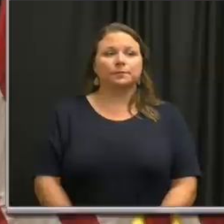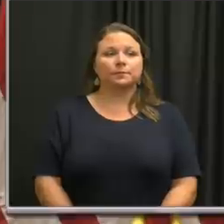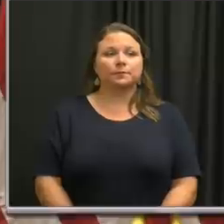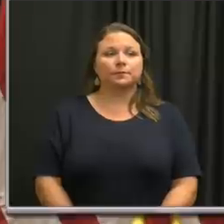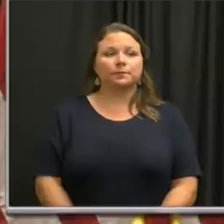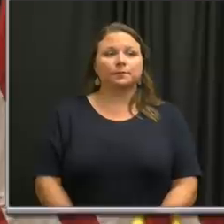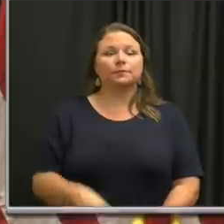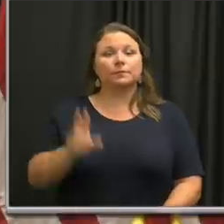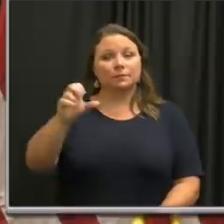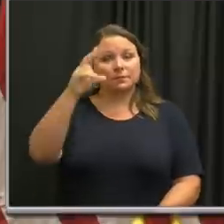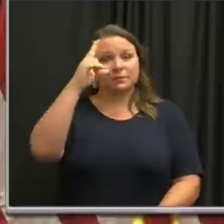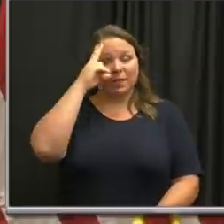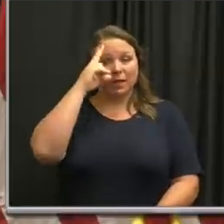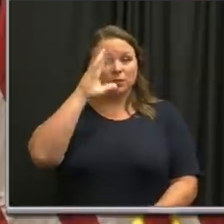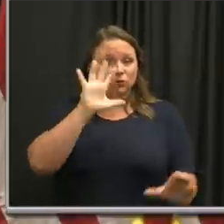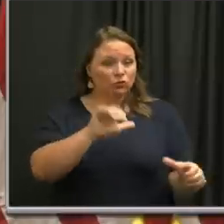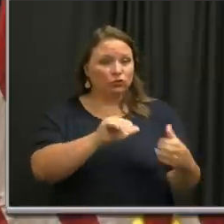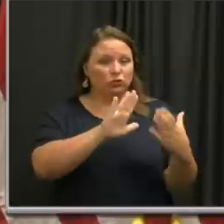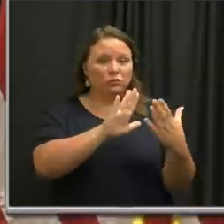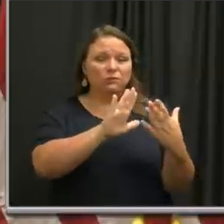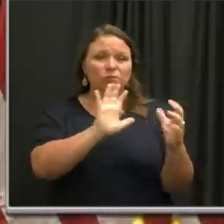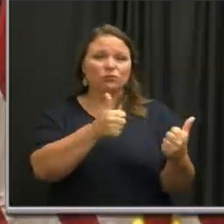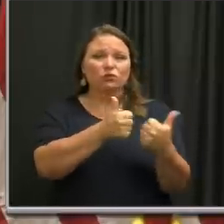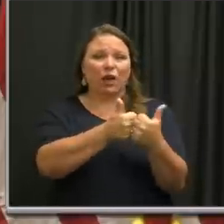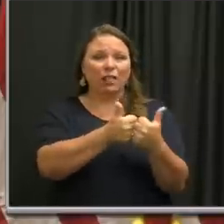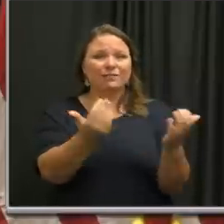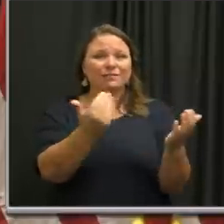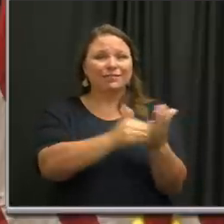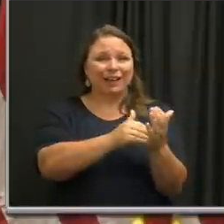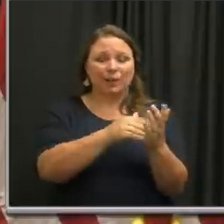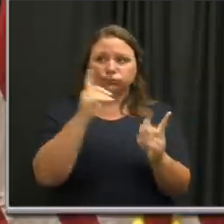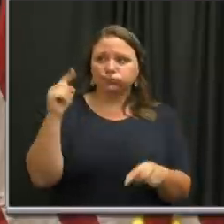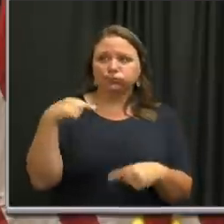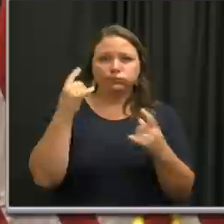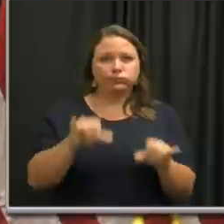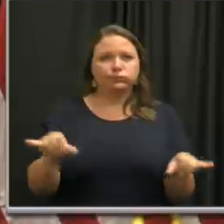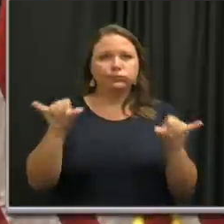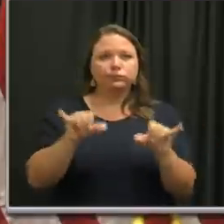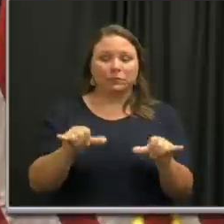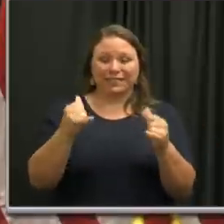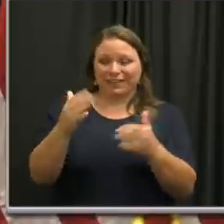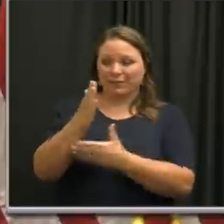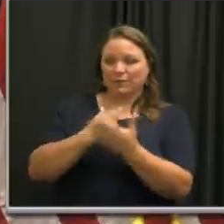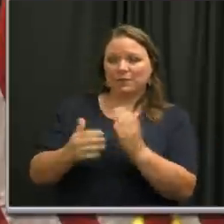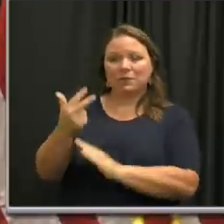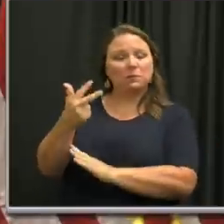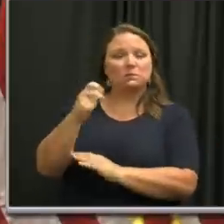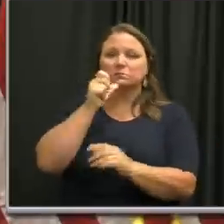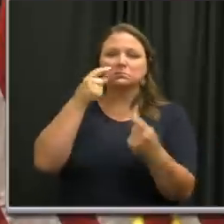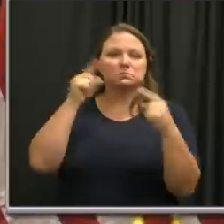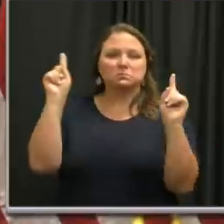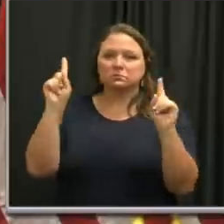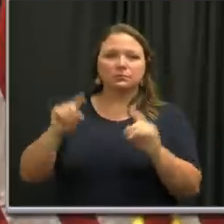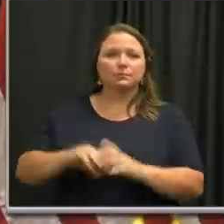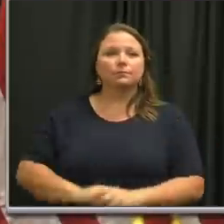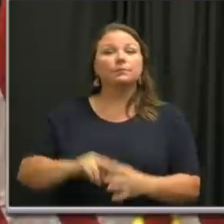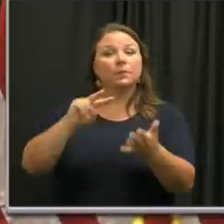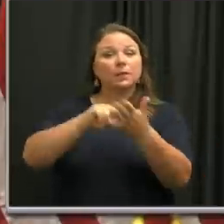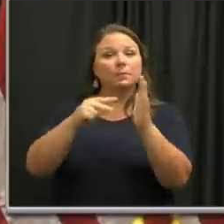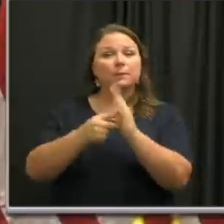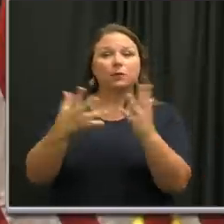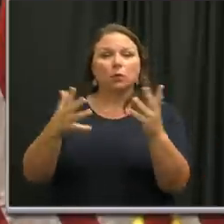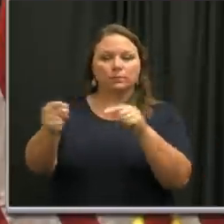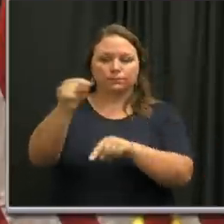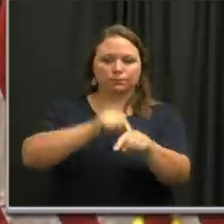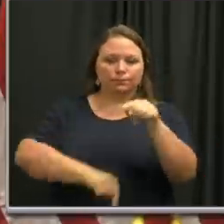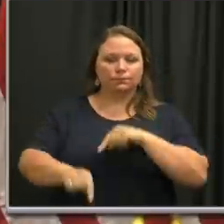Nashville faces another challenge in a season of challenges. Our Phase 3 has not been effective, and we're going to go back to